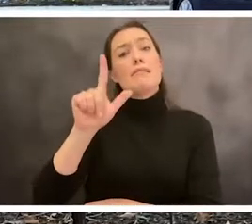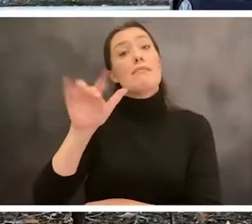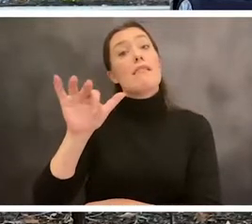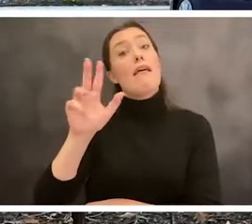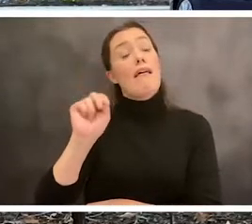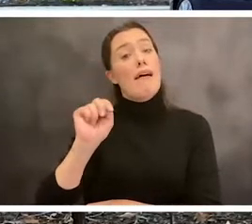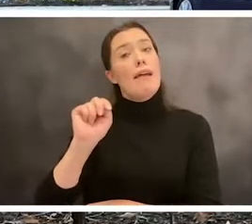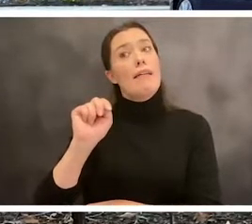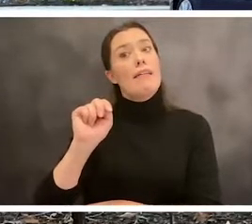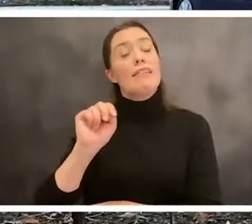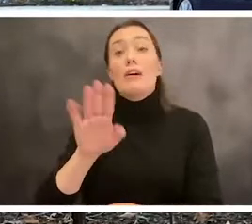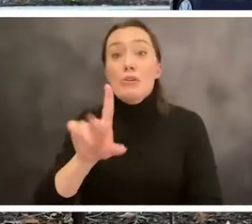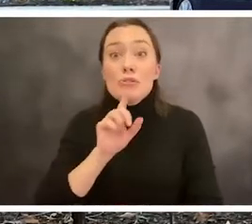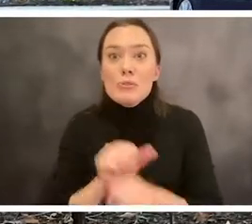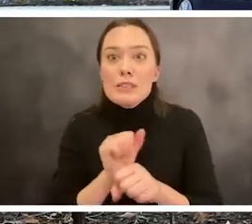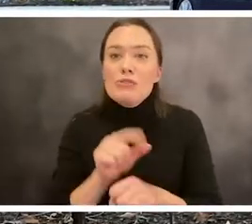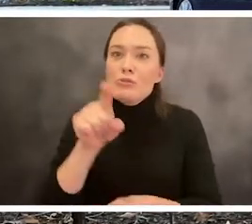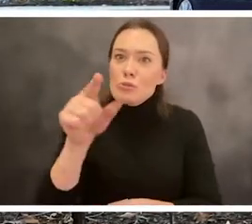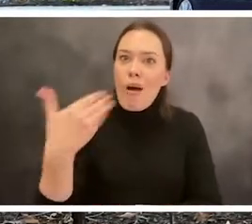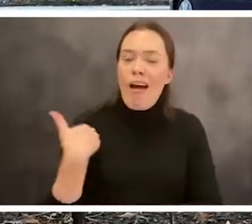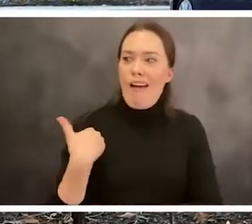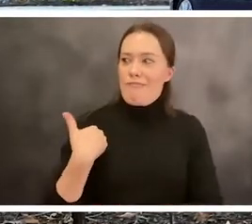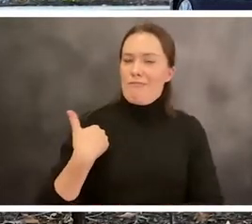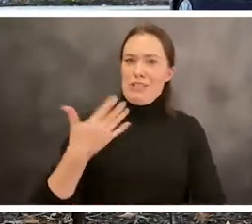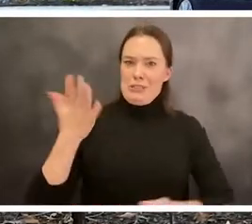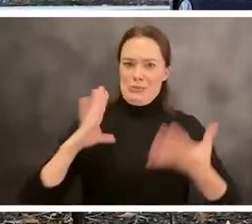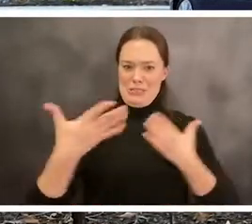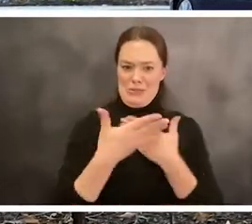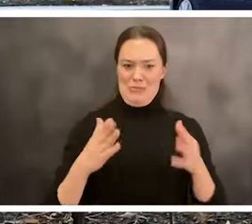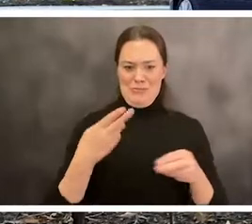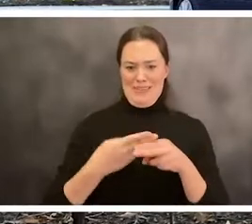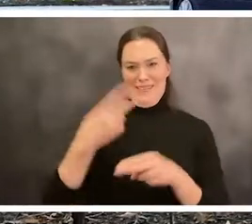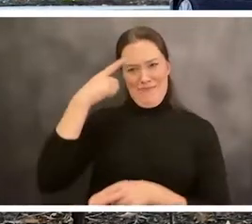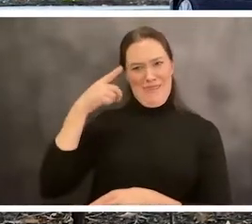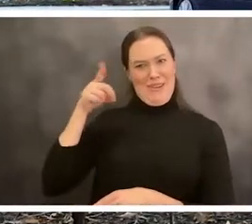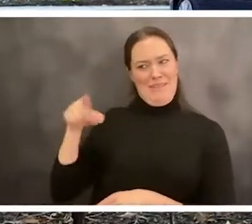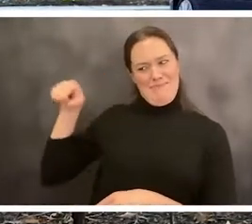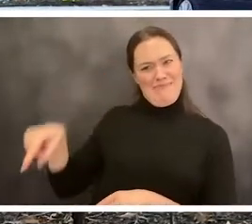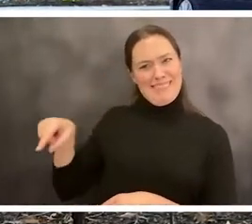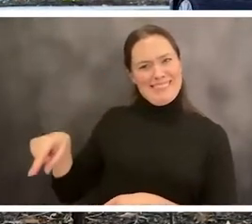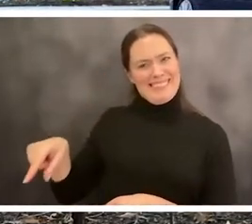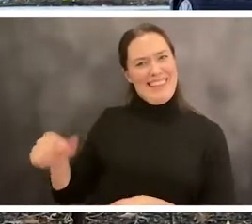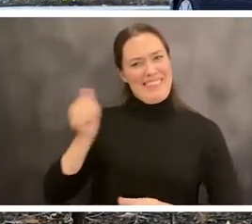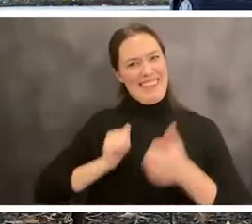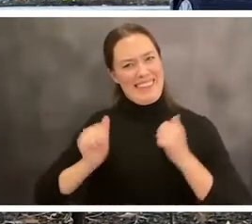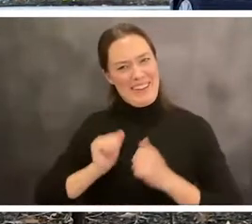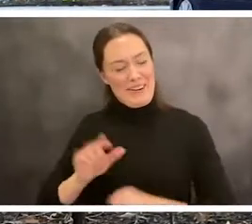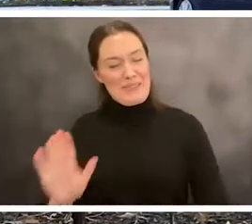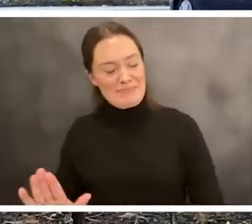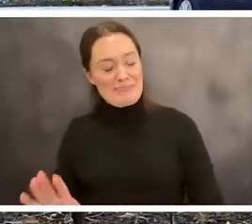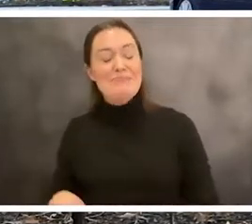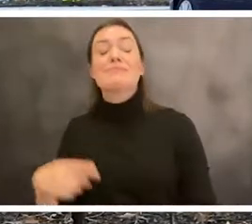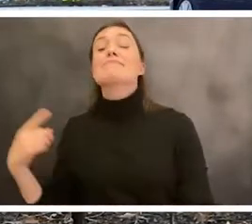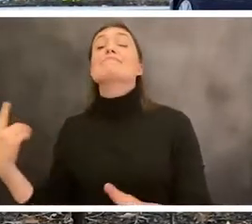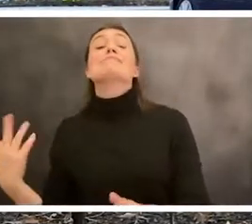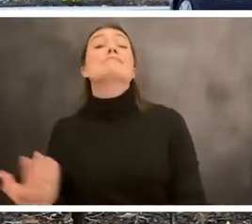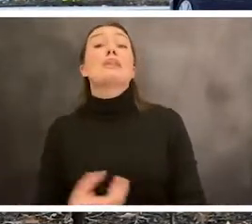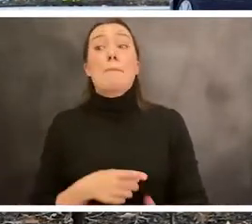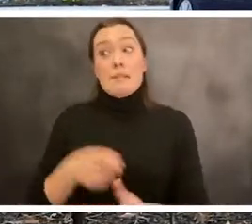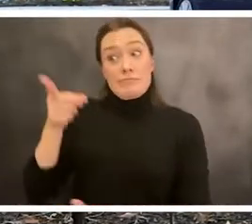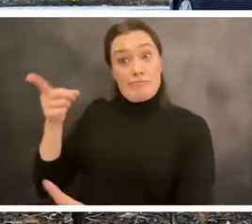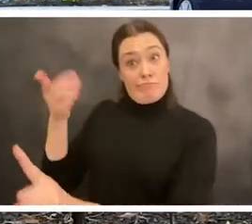after whom a dressing room is named here actually, downstairs at McCarter, who did a local